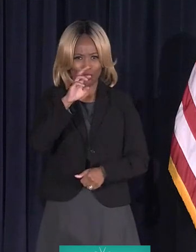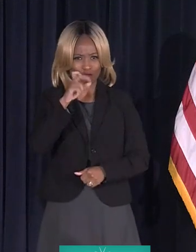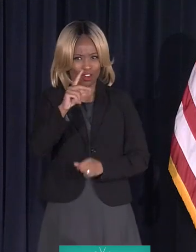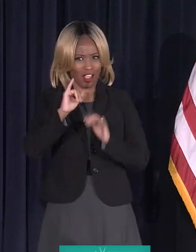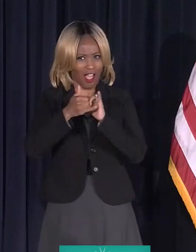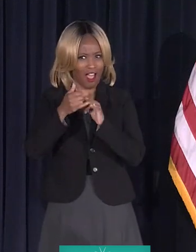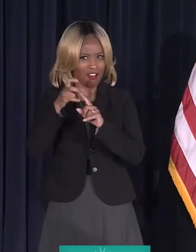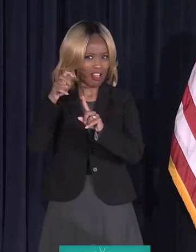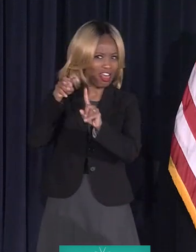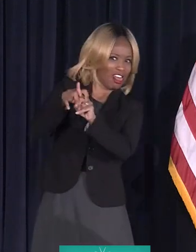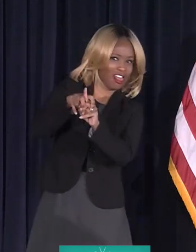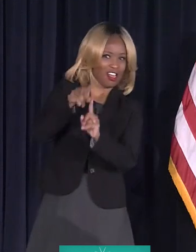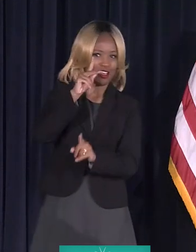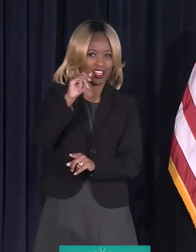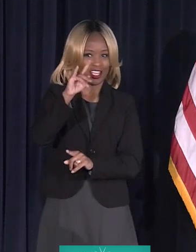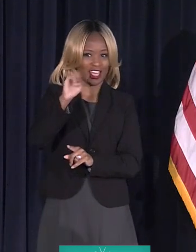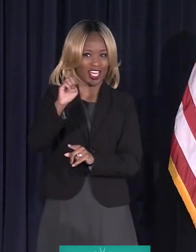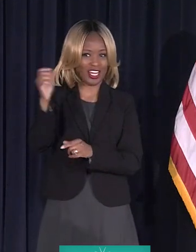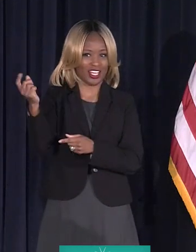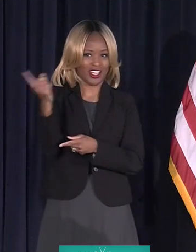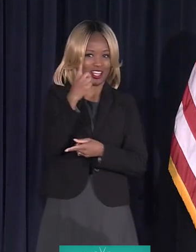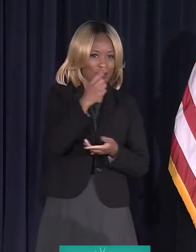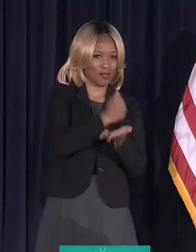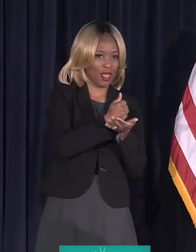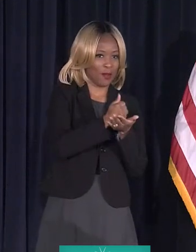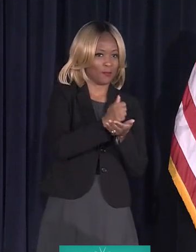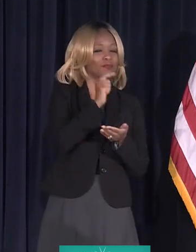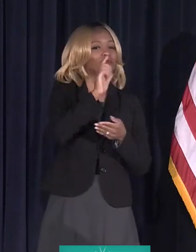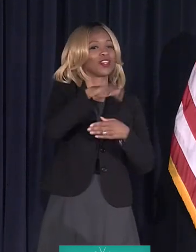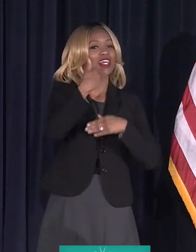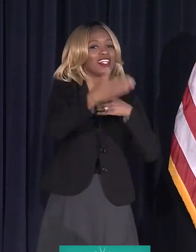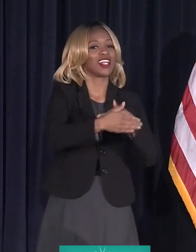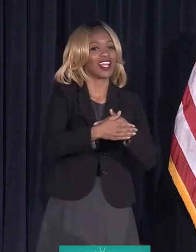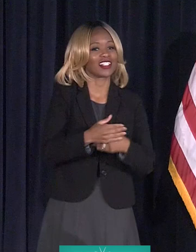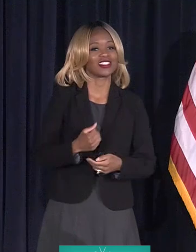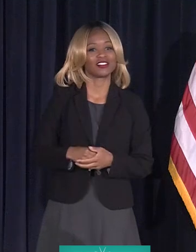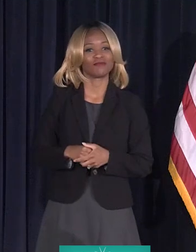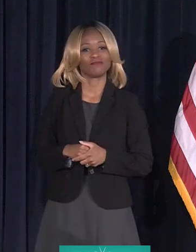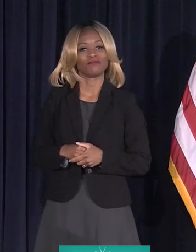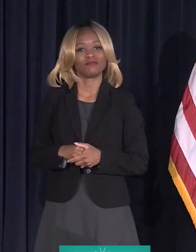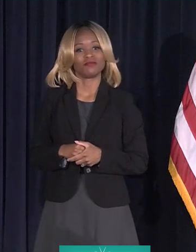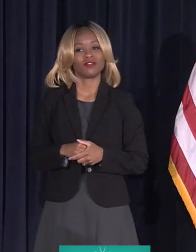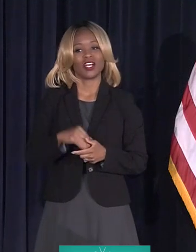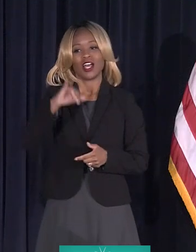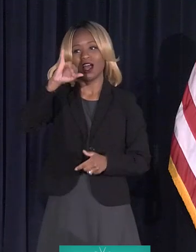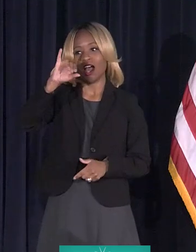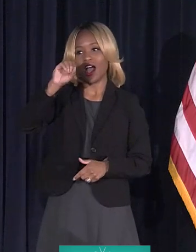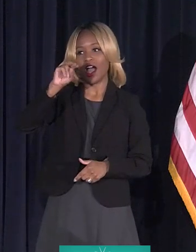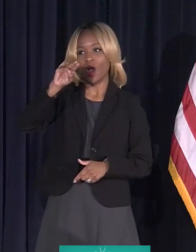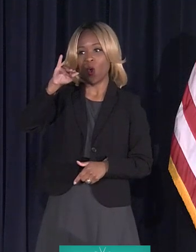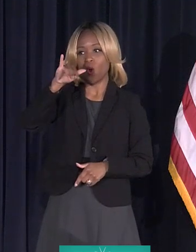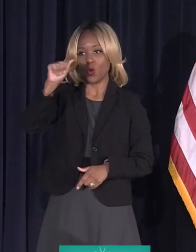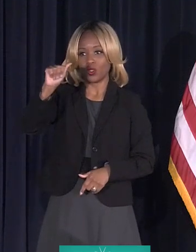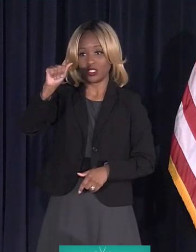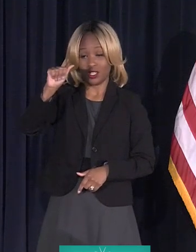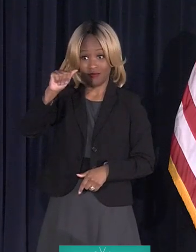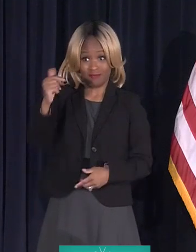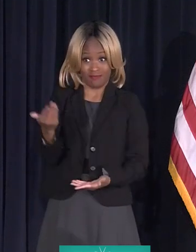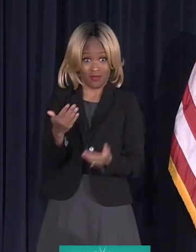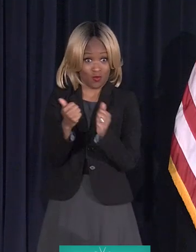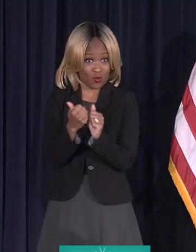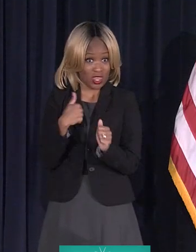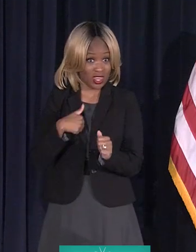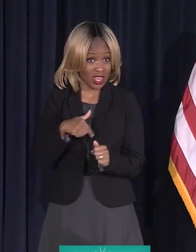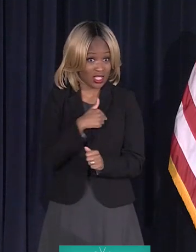to help you. So, all right. Who's next? Next is Ionia. Ionia, are you with us?